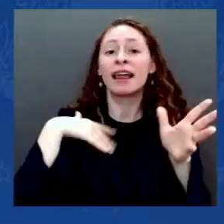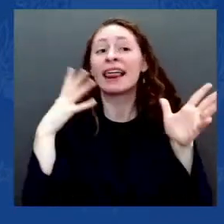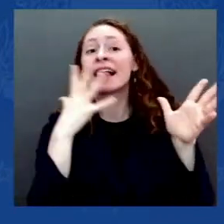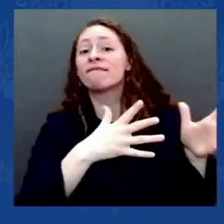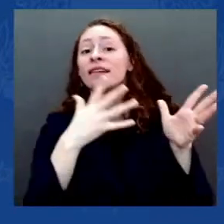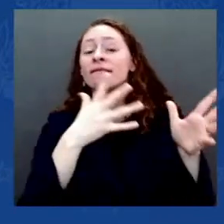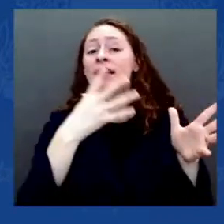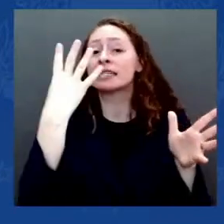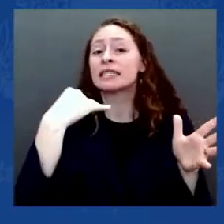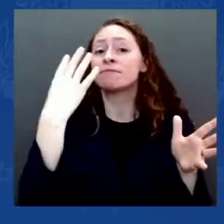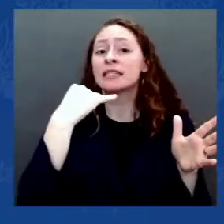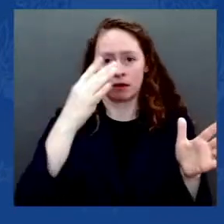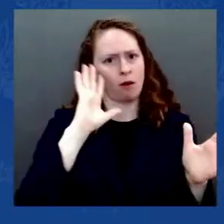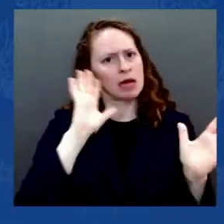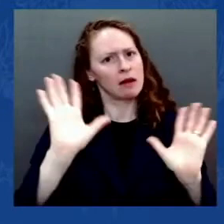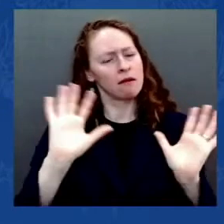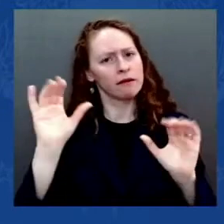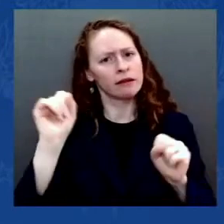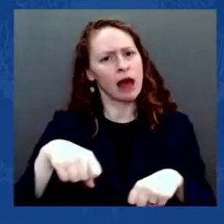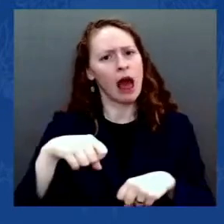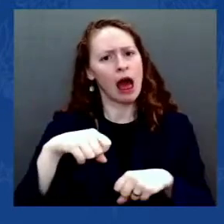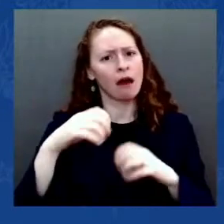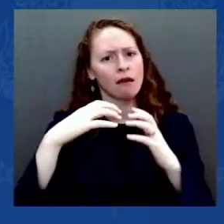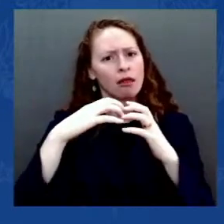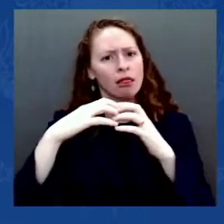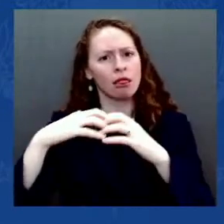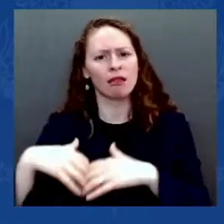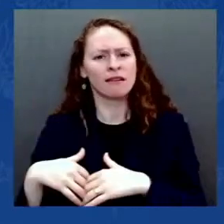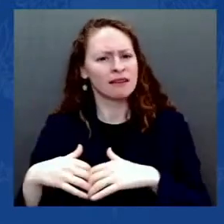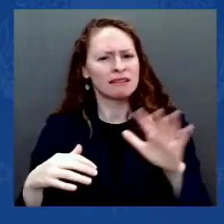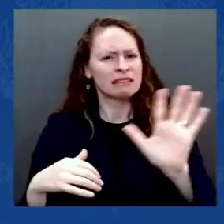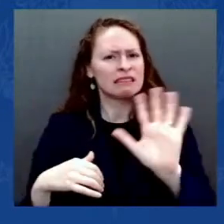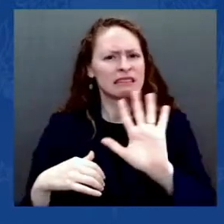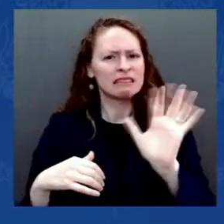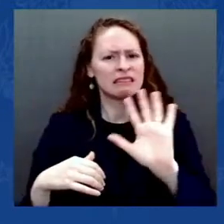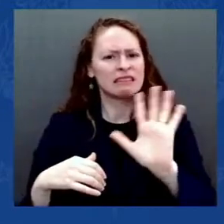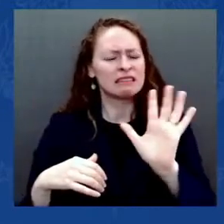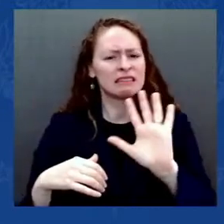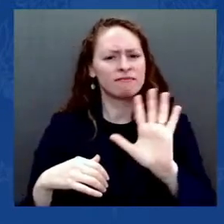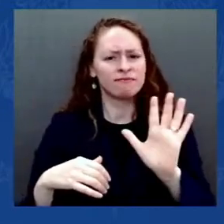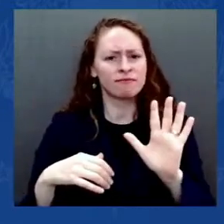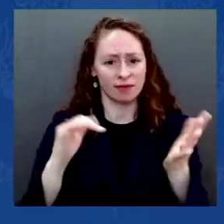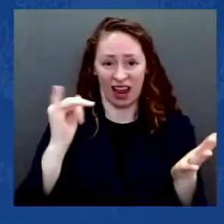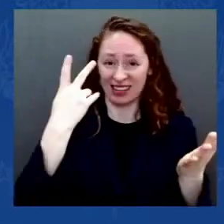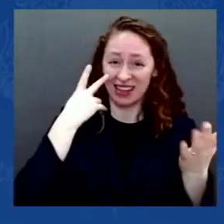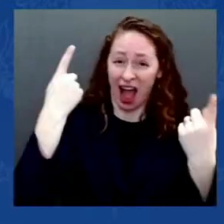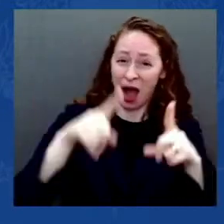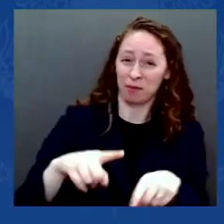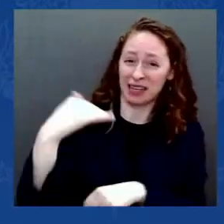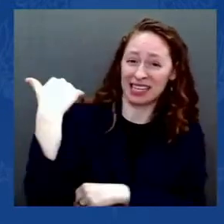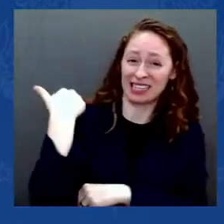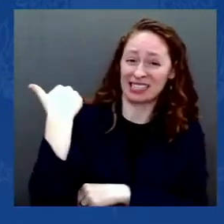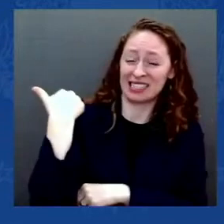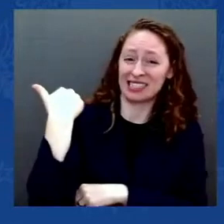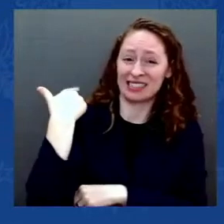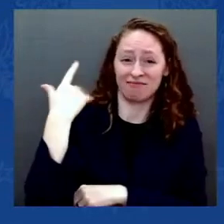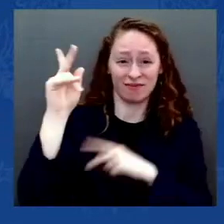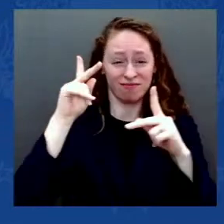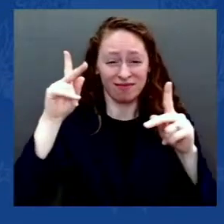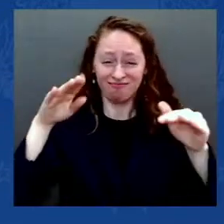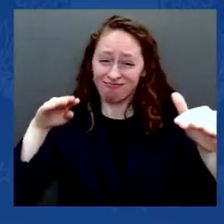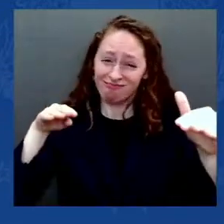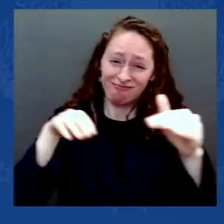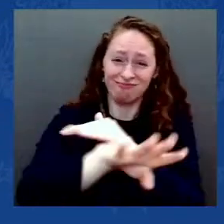The violent assault that took place here, the very fact of how close we came to an election